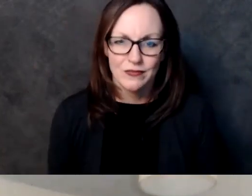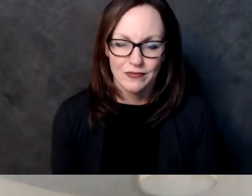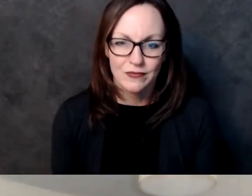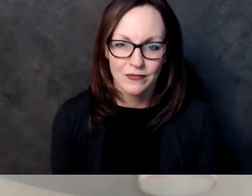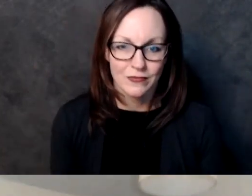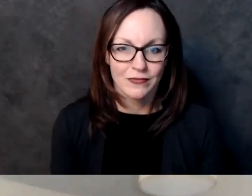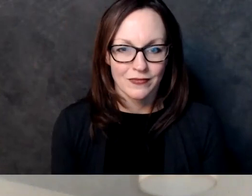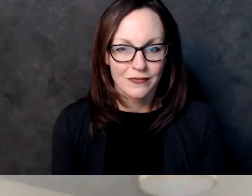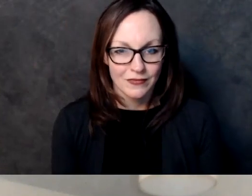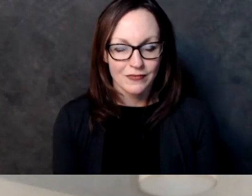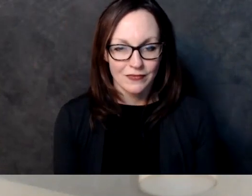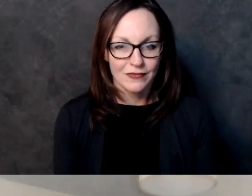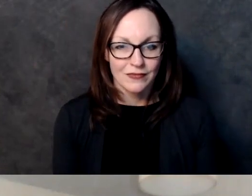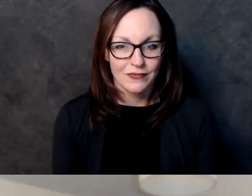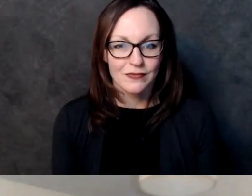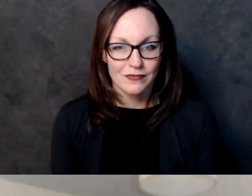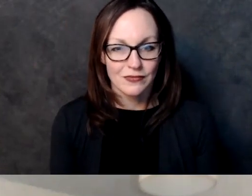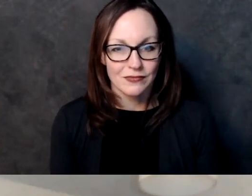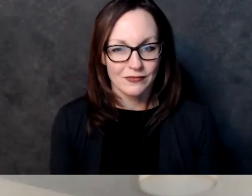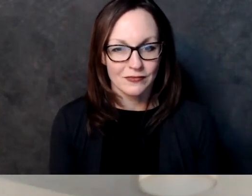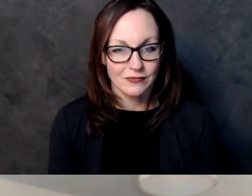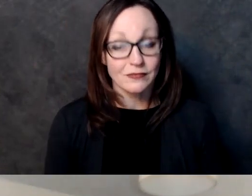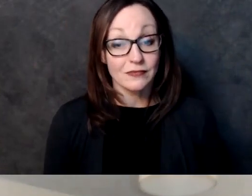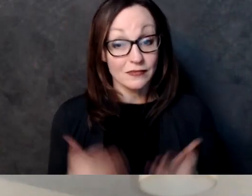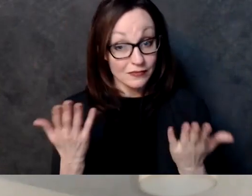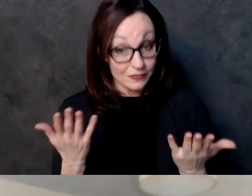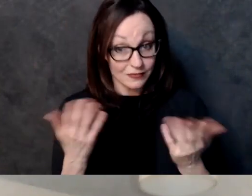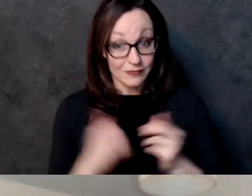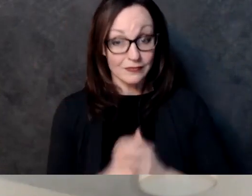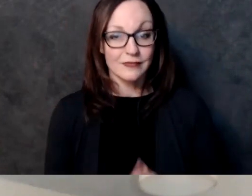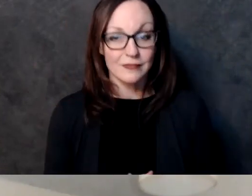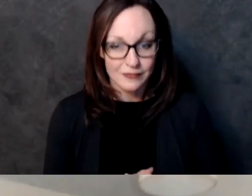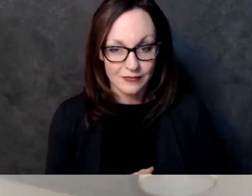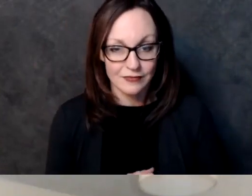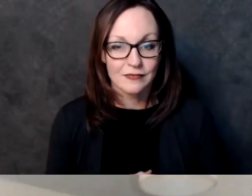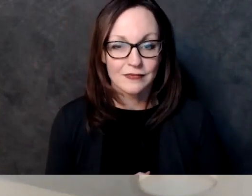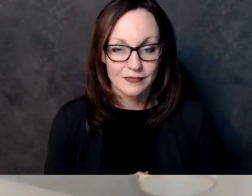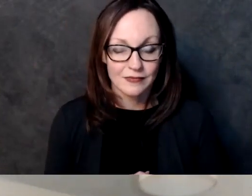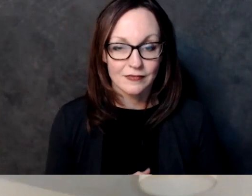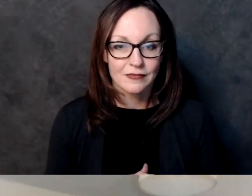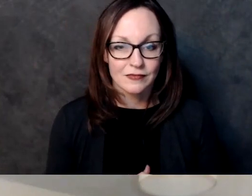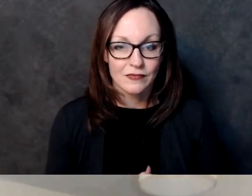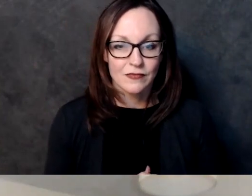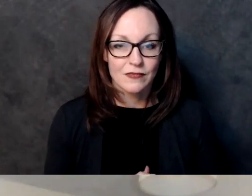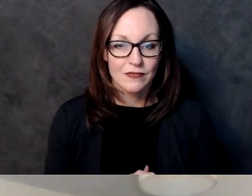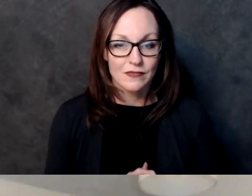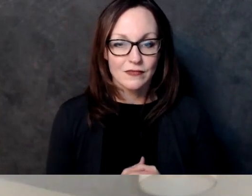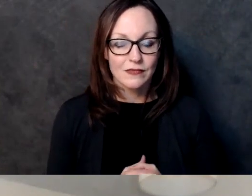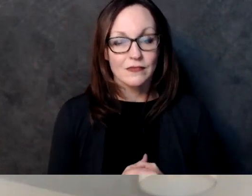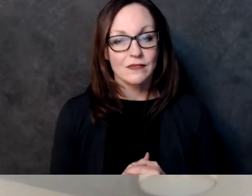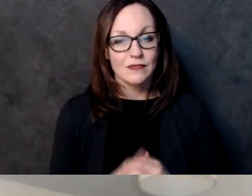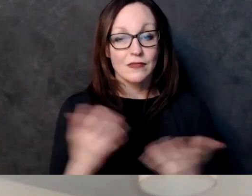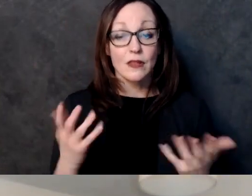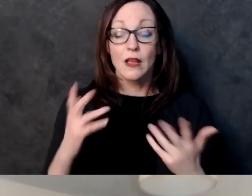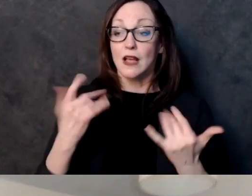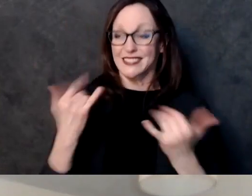committee um okay and this one this one looks like it's mine too okay people's map there's a people's